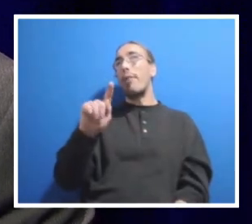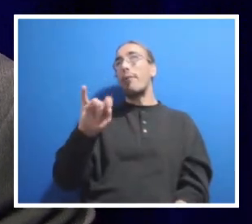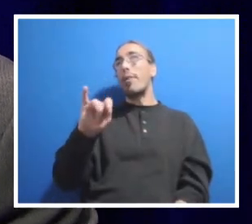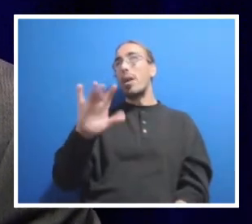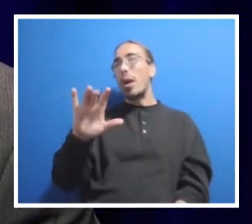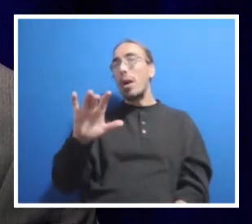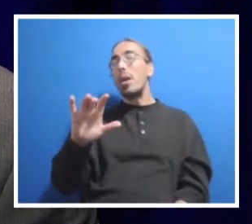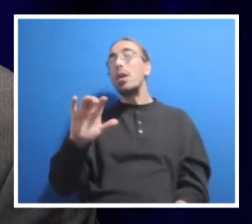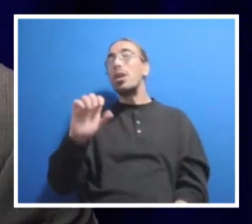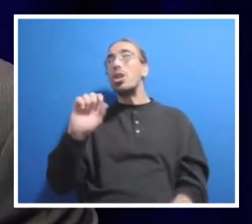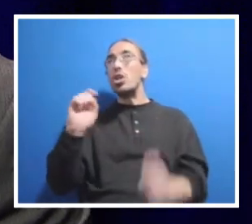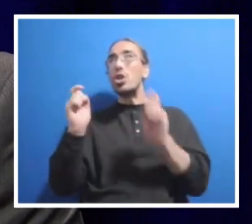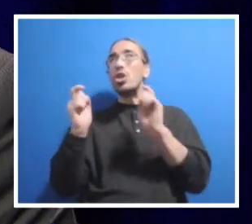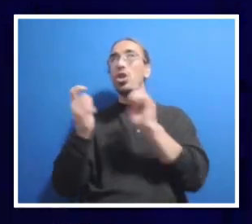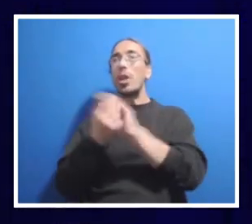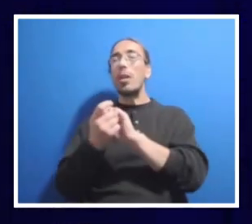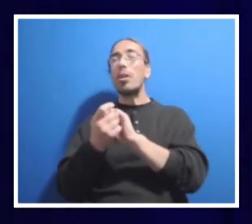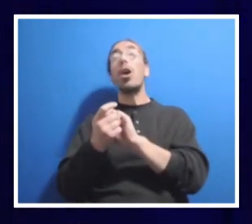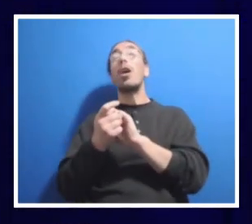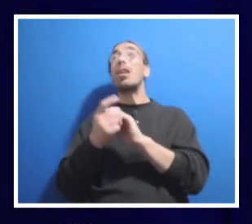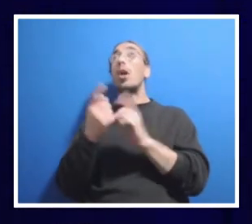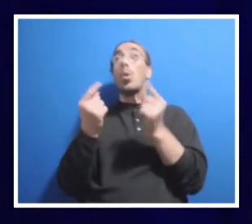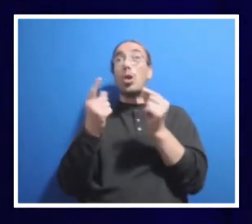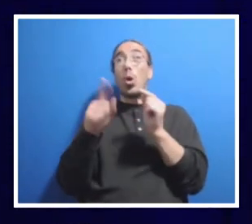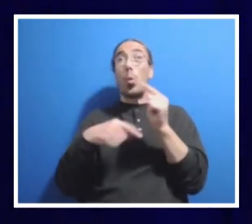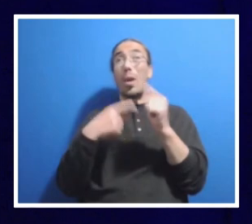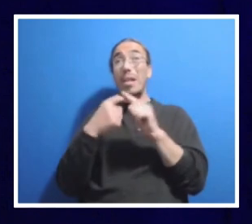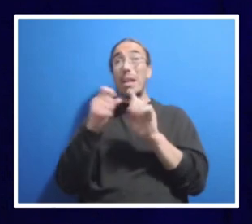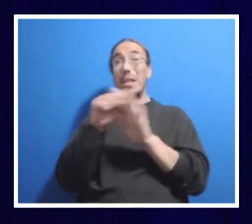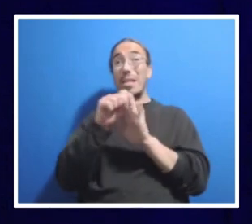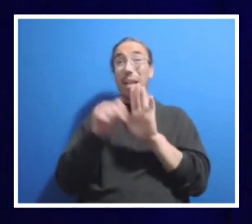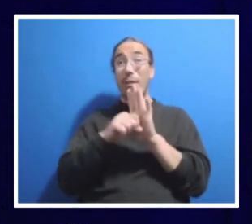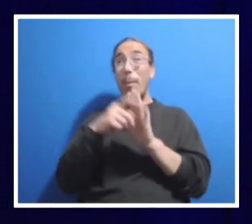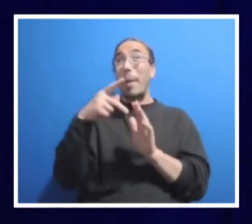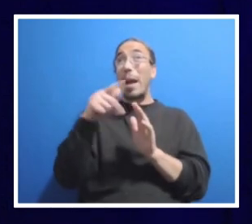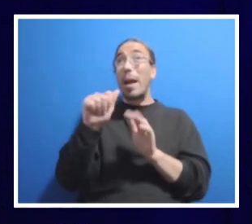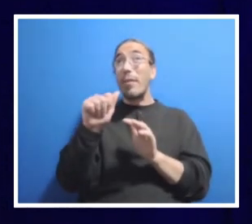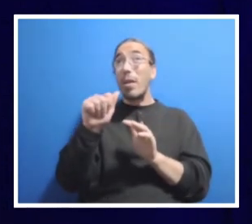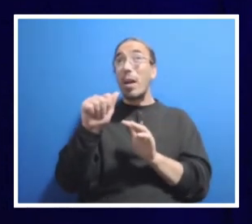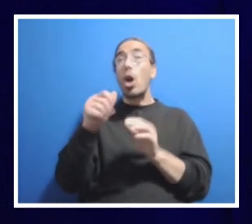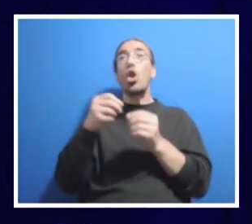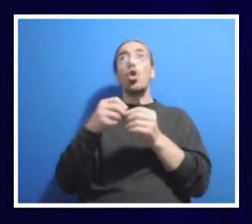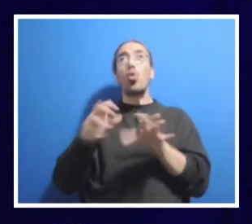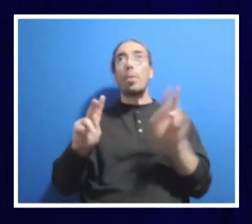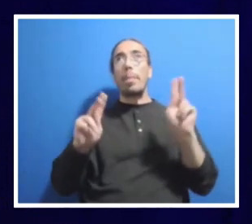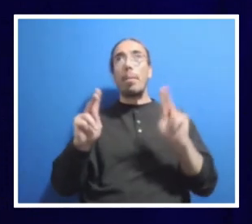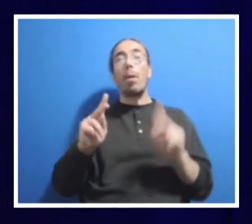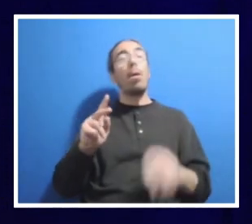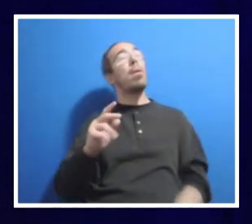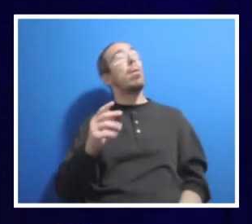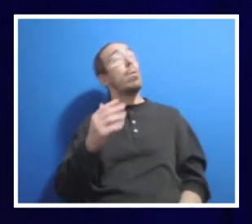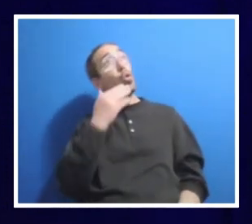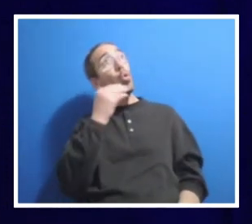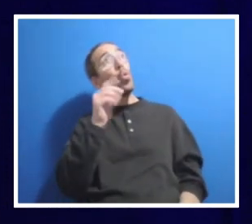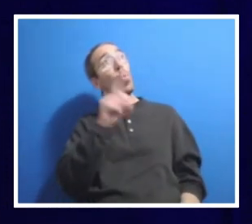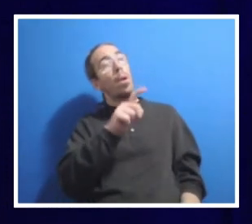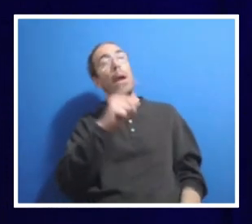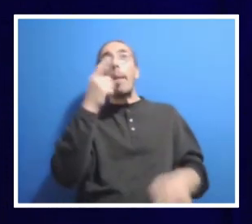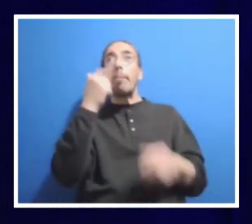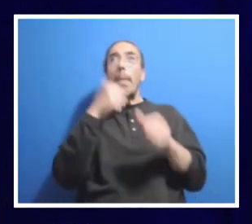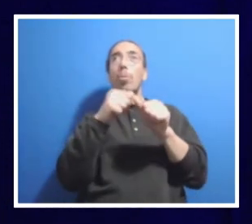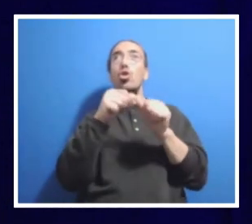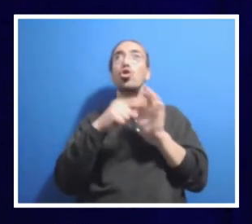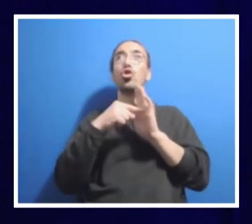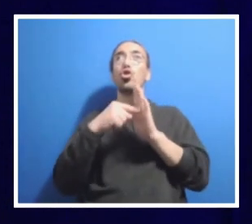as a state is losing people? Tremendous questions. You are right. I remember starting on this